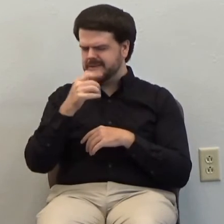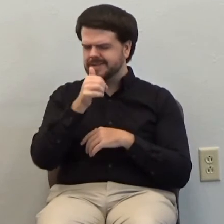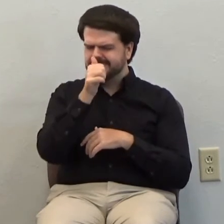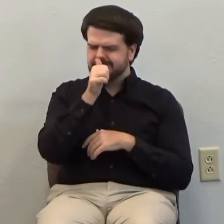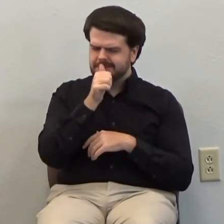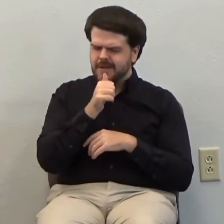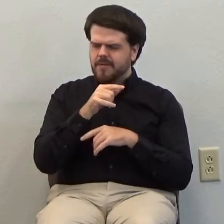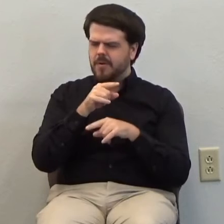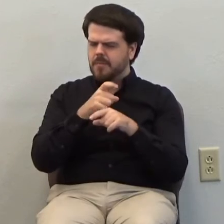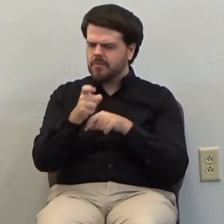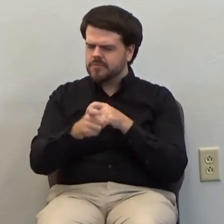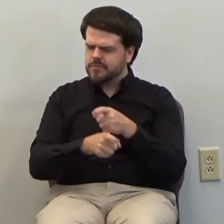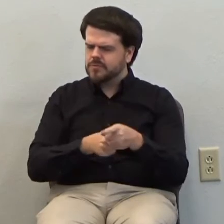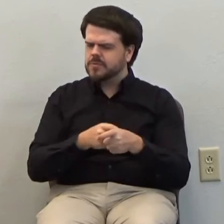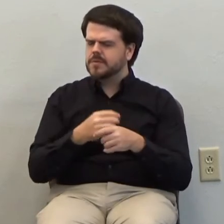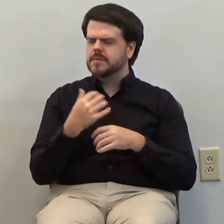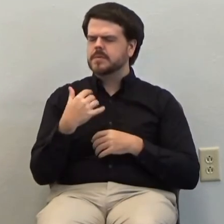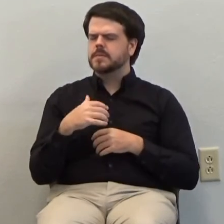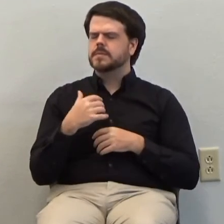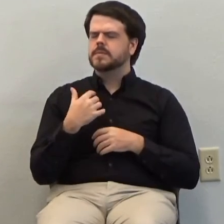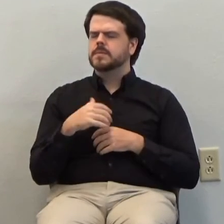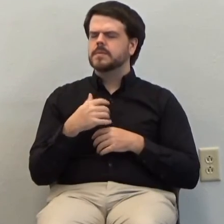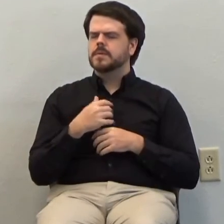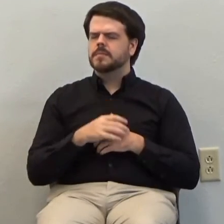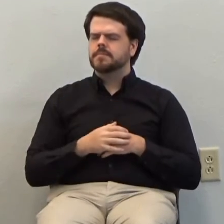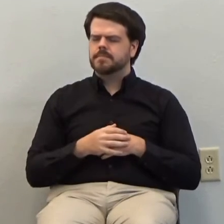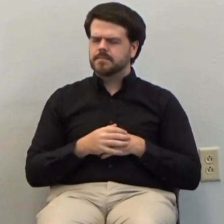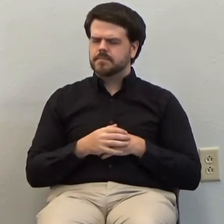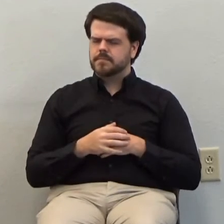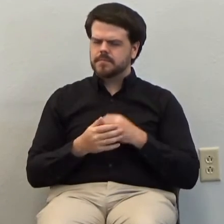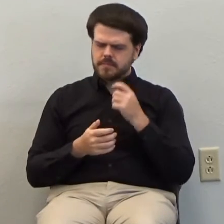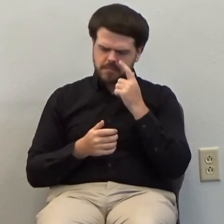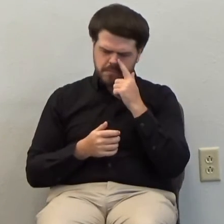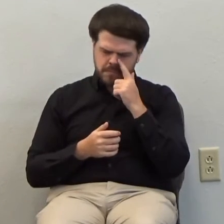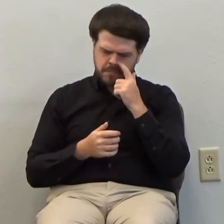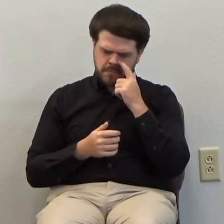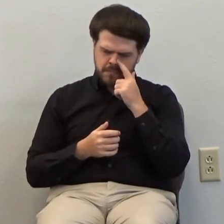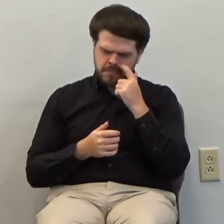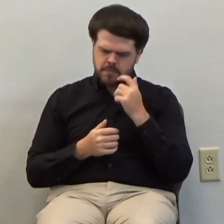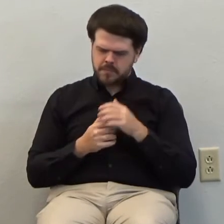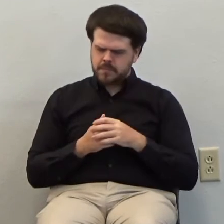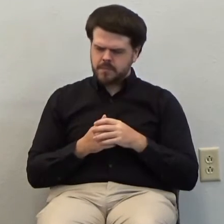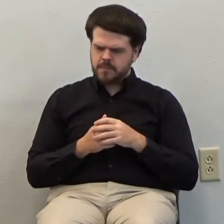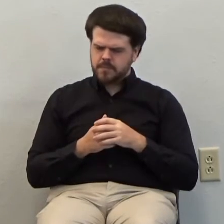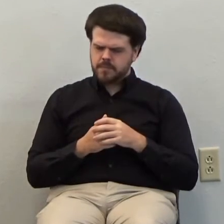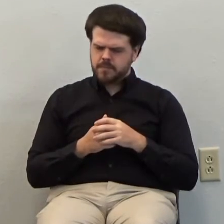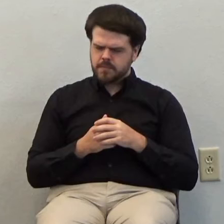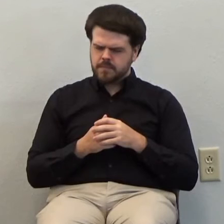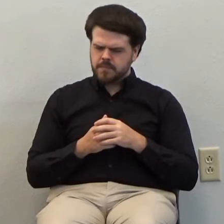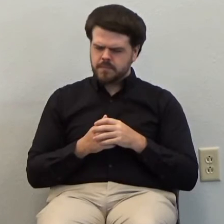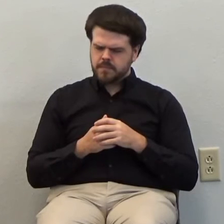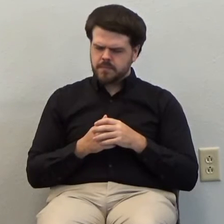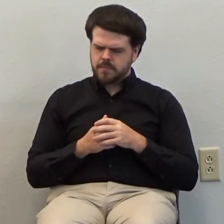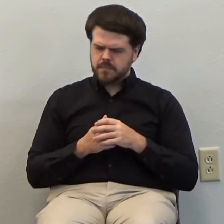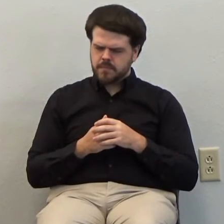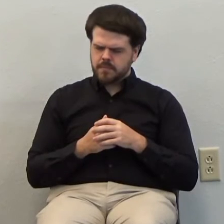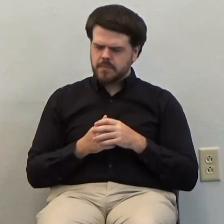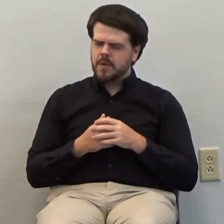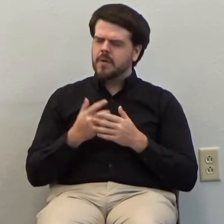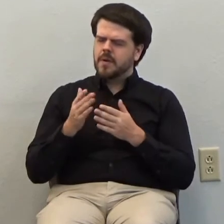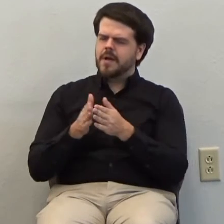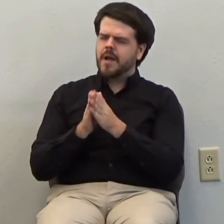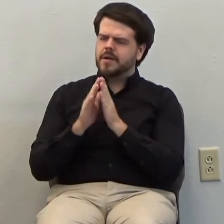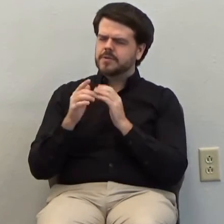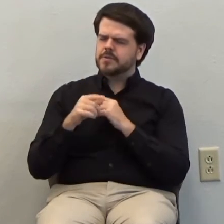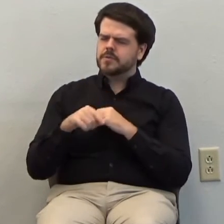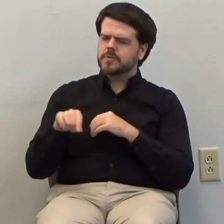we thank you that they do not have that they are hopeless fill your church with this